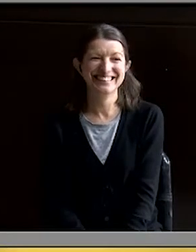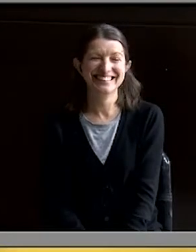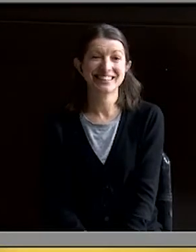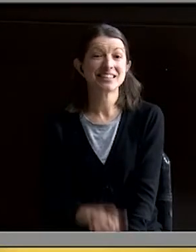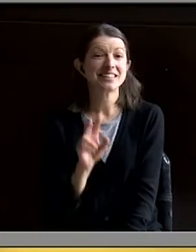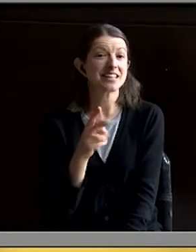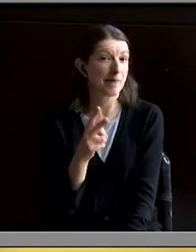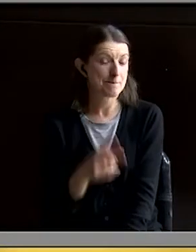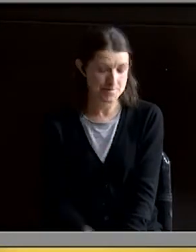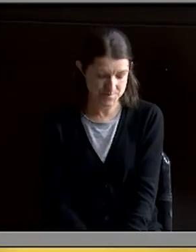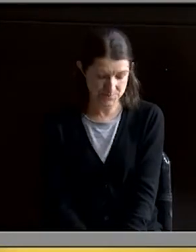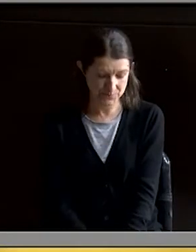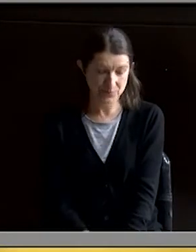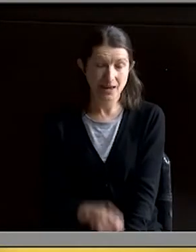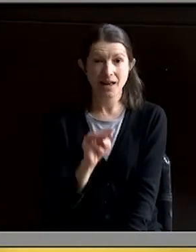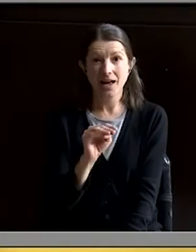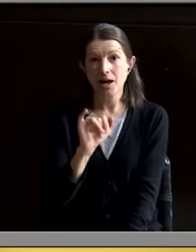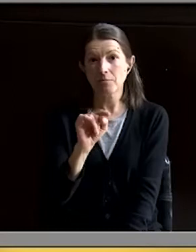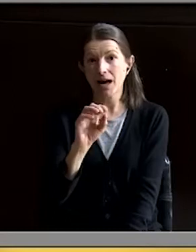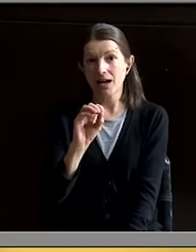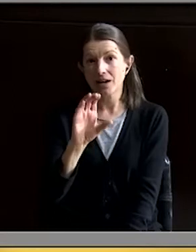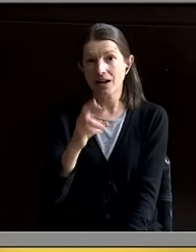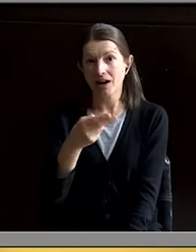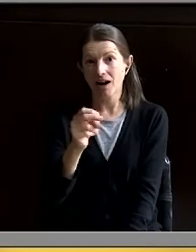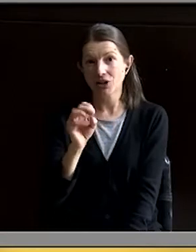Secondly, the mitochondria is the powerhouse of the cell.